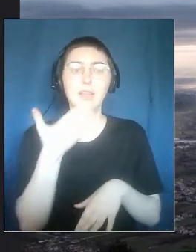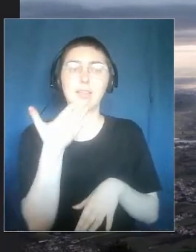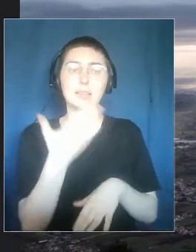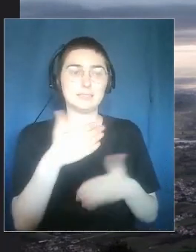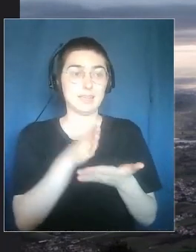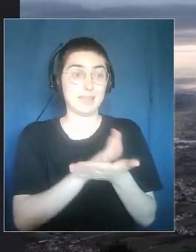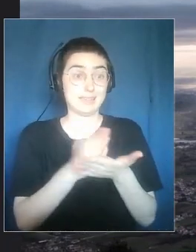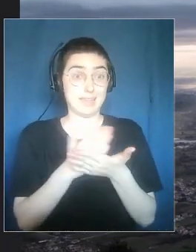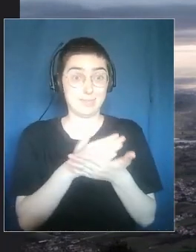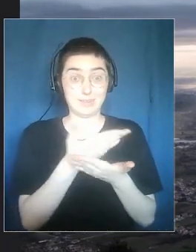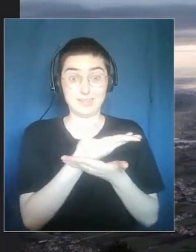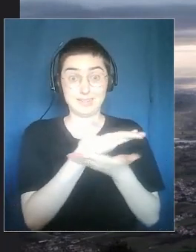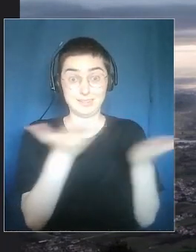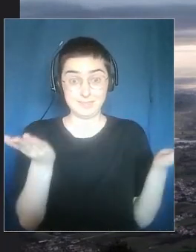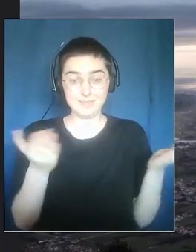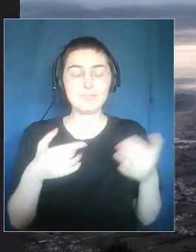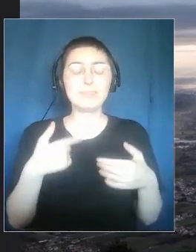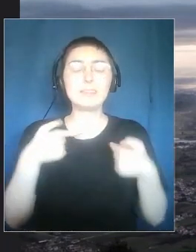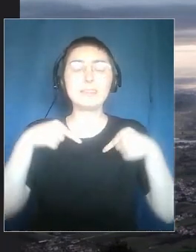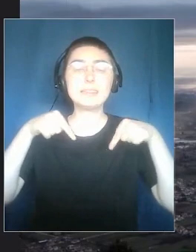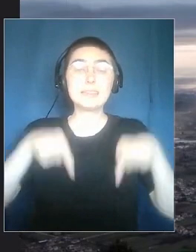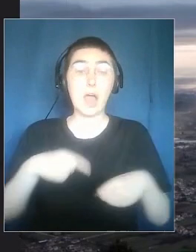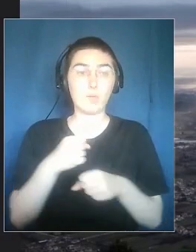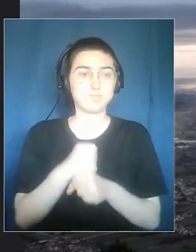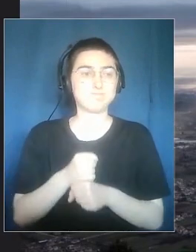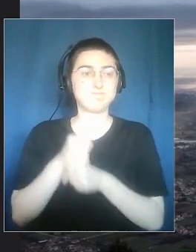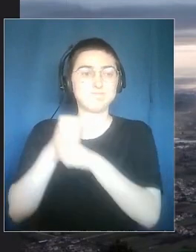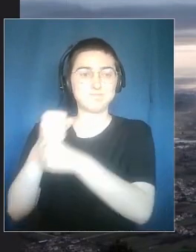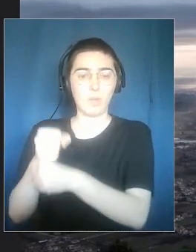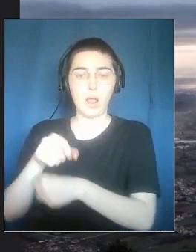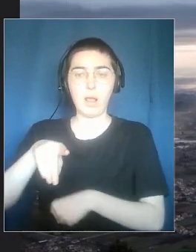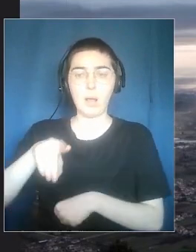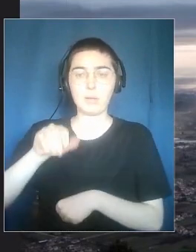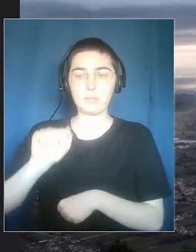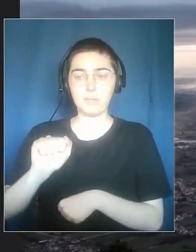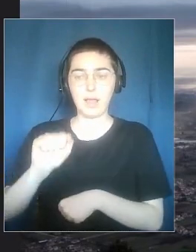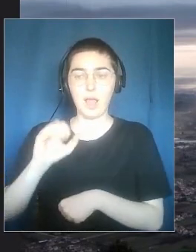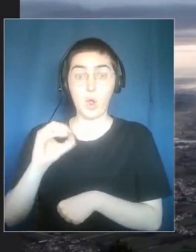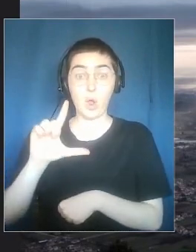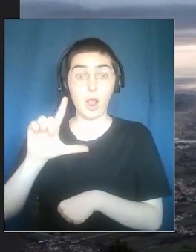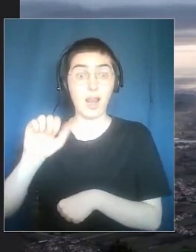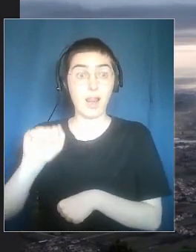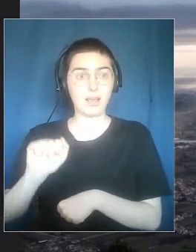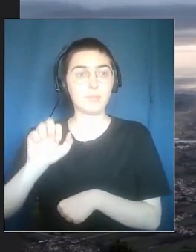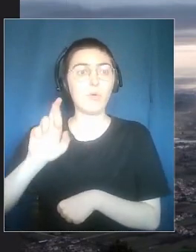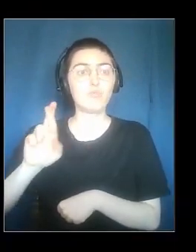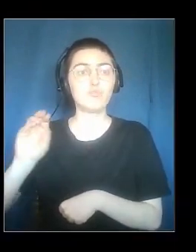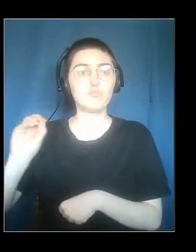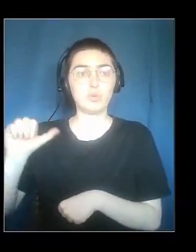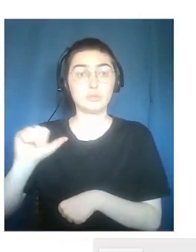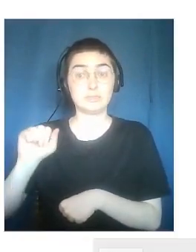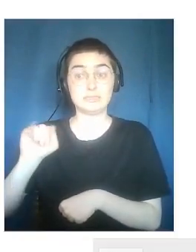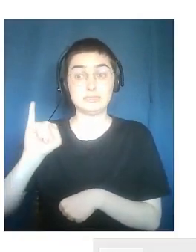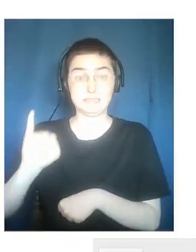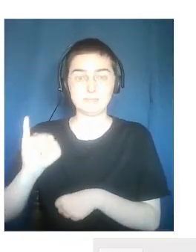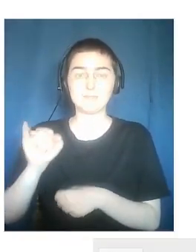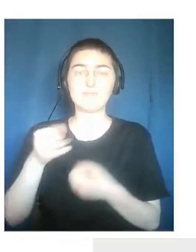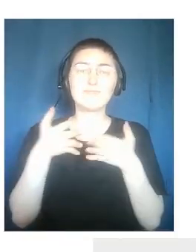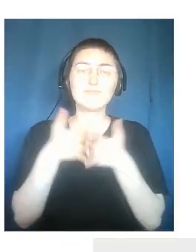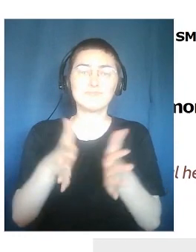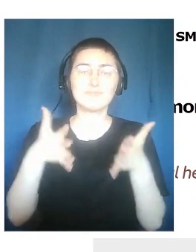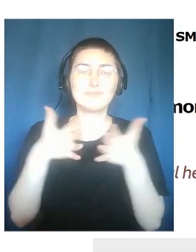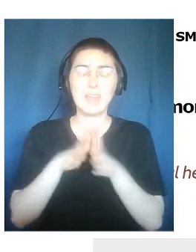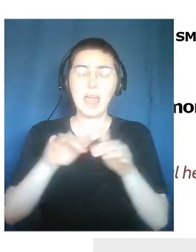Thank you to all of you. Thanks to the interpreters who helped me throughout this speech. Now we'll give the floor